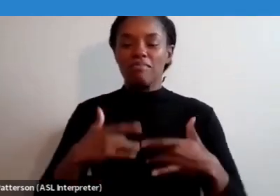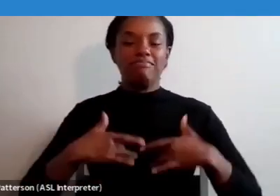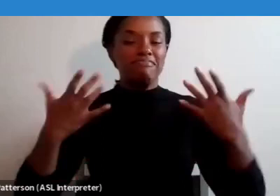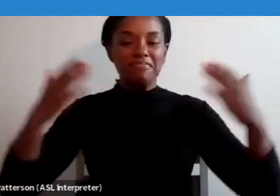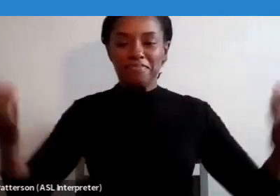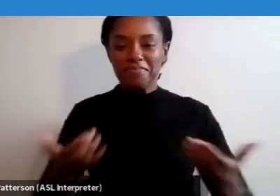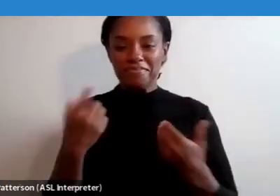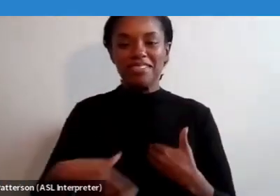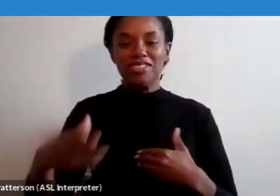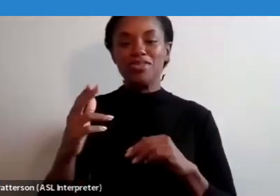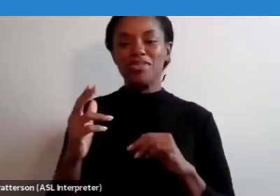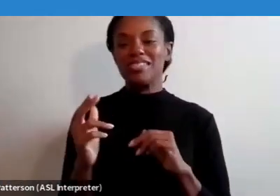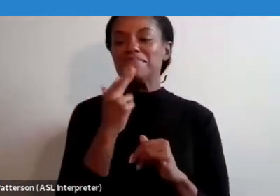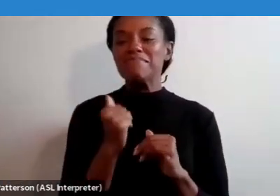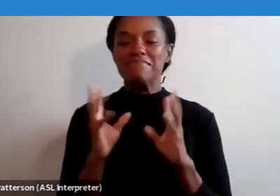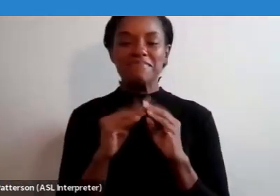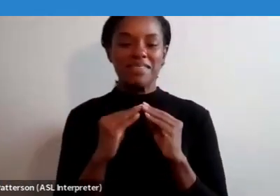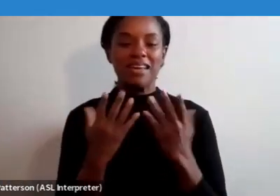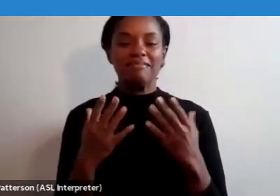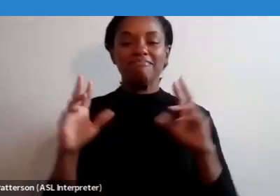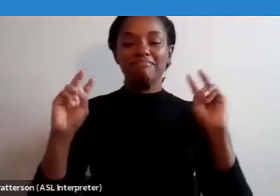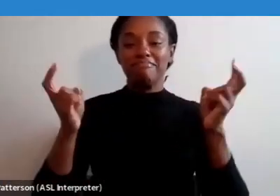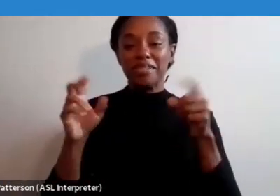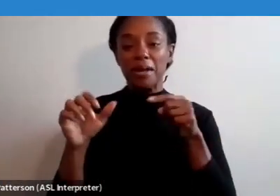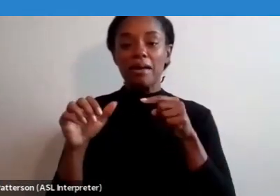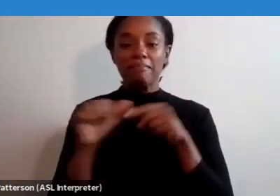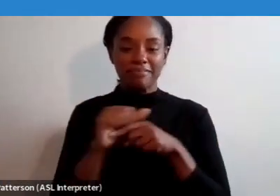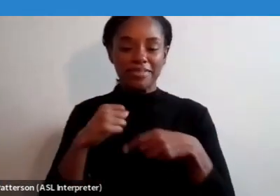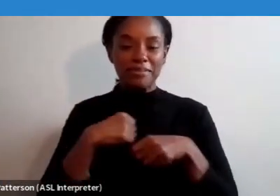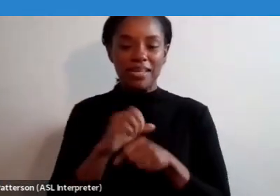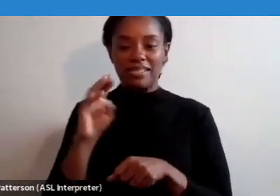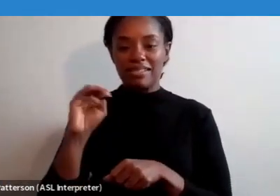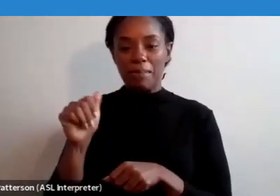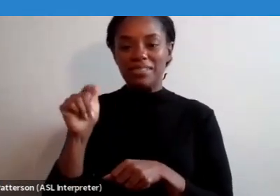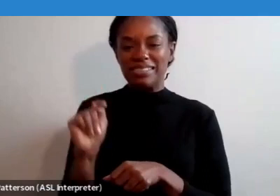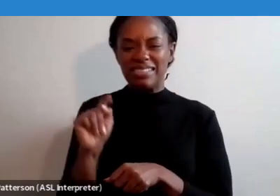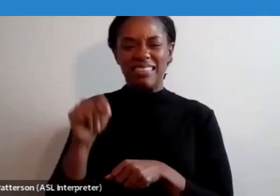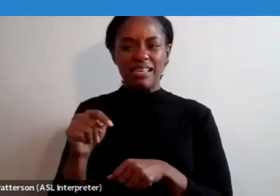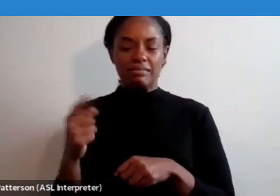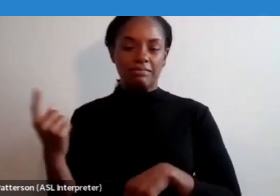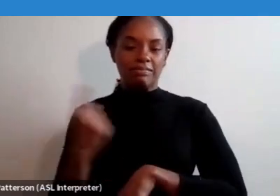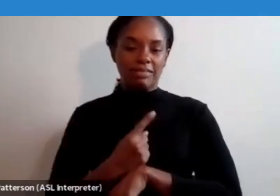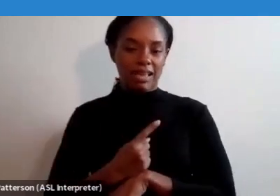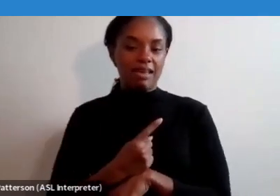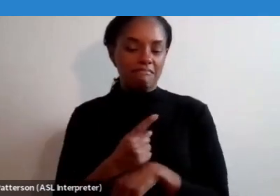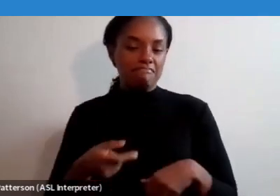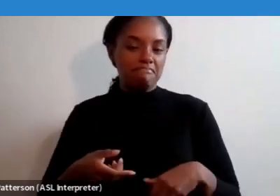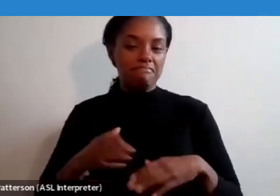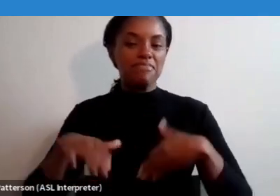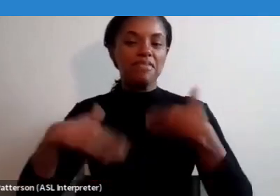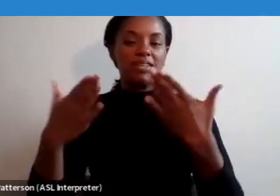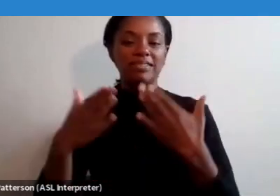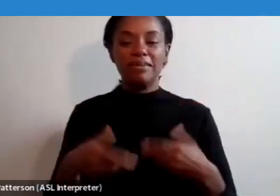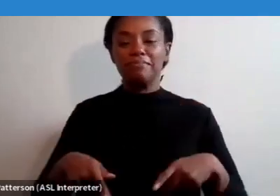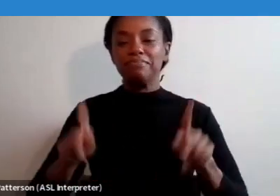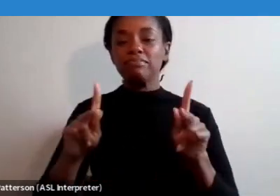-conference themed Practice Makes Competent. This day-long event offers interpreters a special opportunity not only to